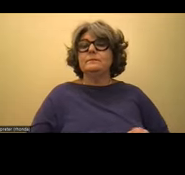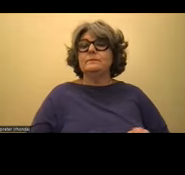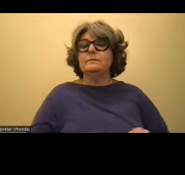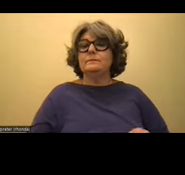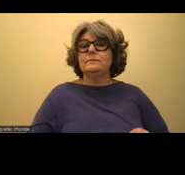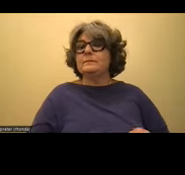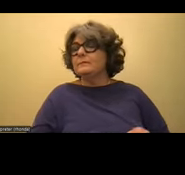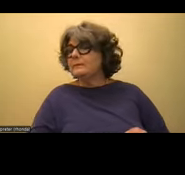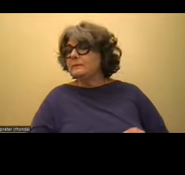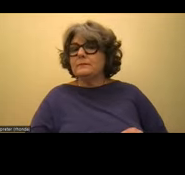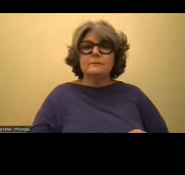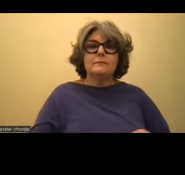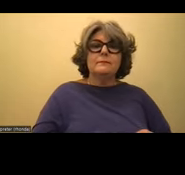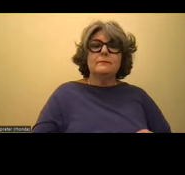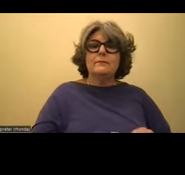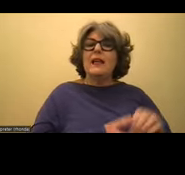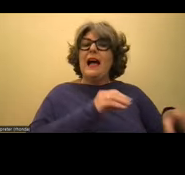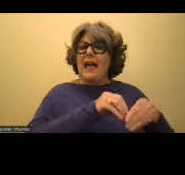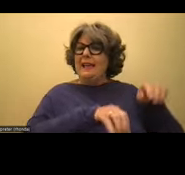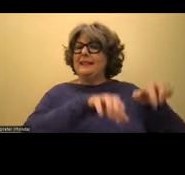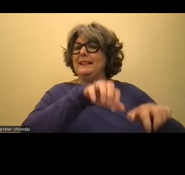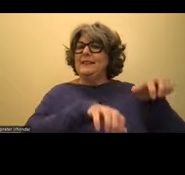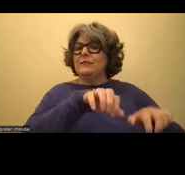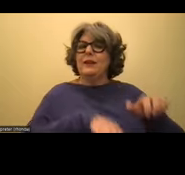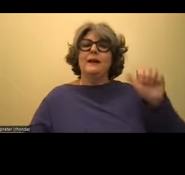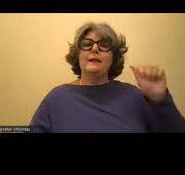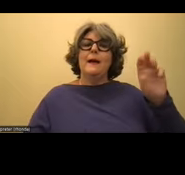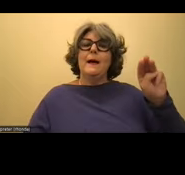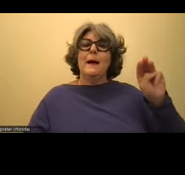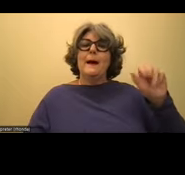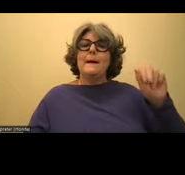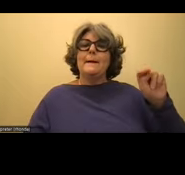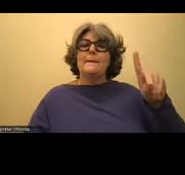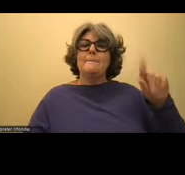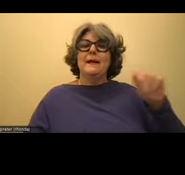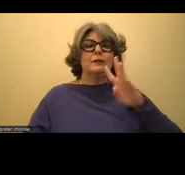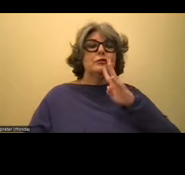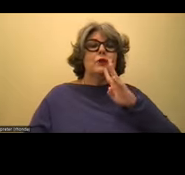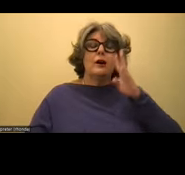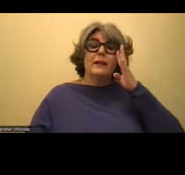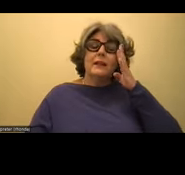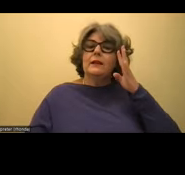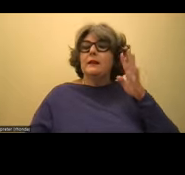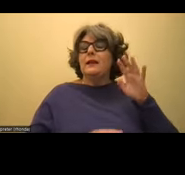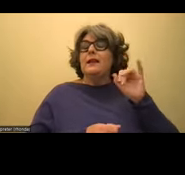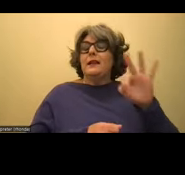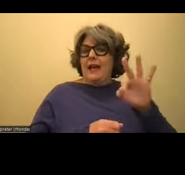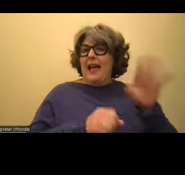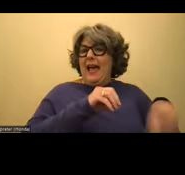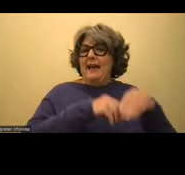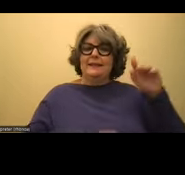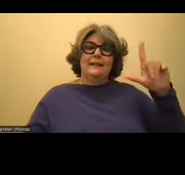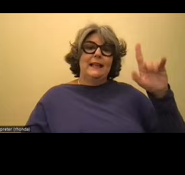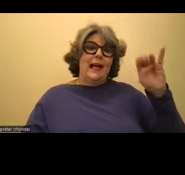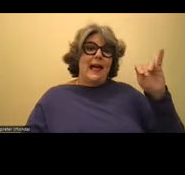Hi, Tebow. I put it in the chat, but I just, I put a link in there that if somebody would like to connect a publisher with Bookshare,